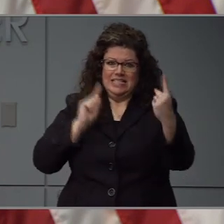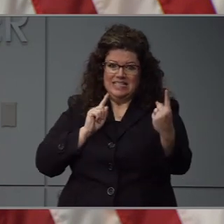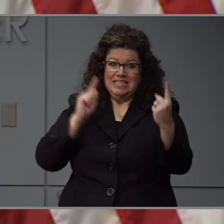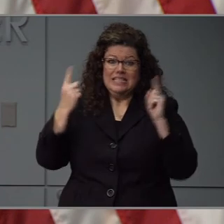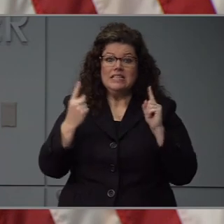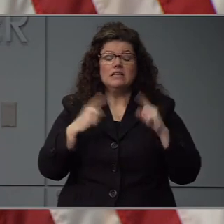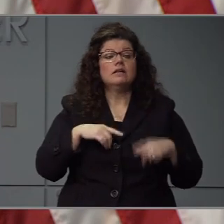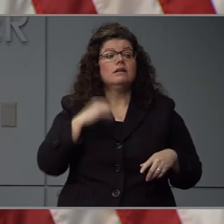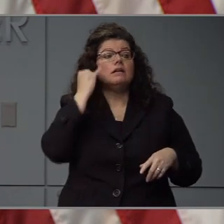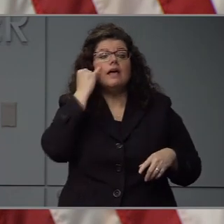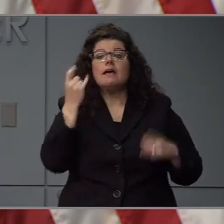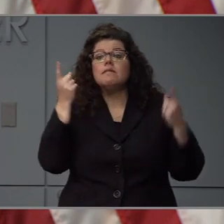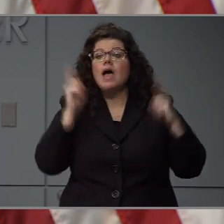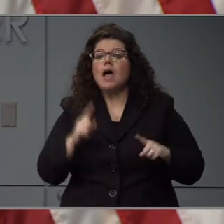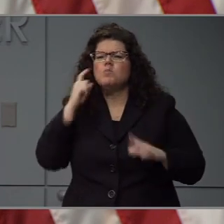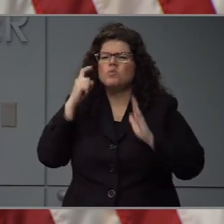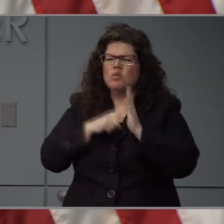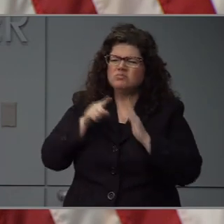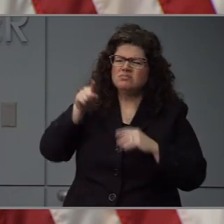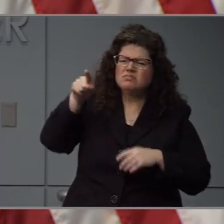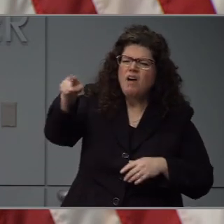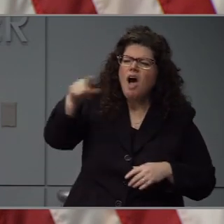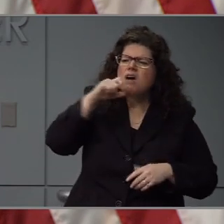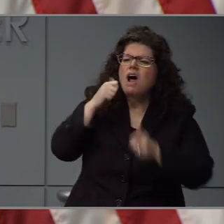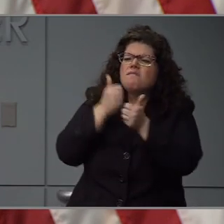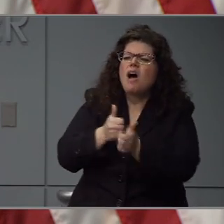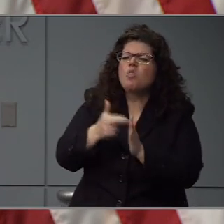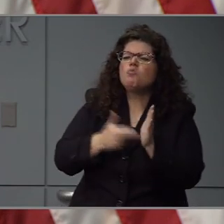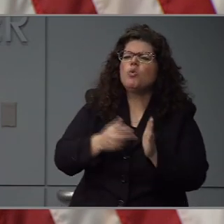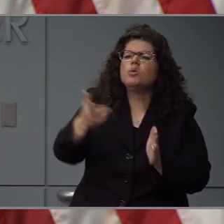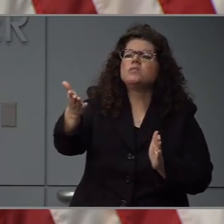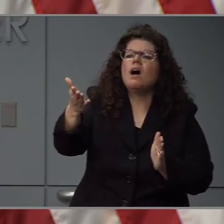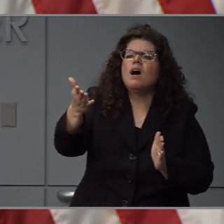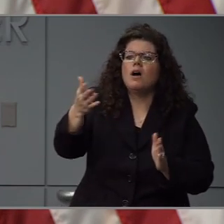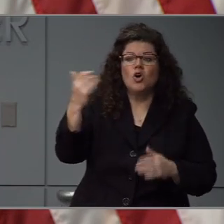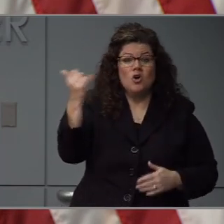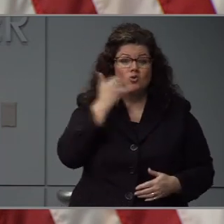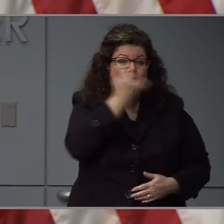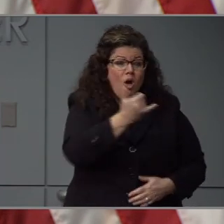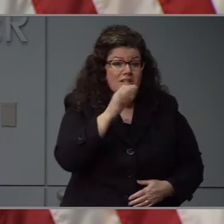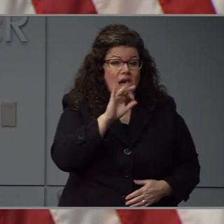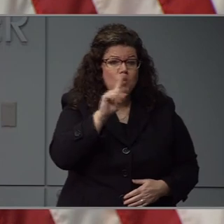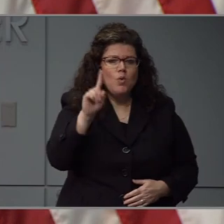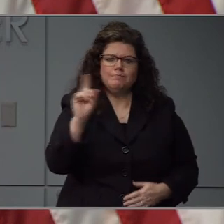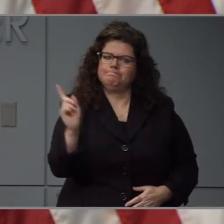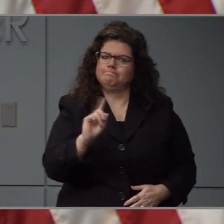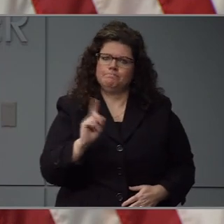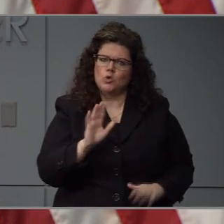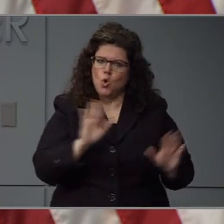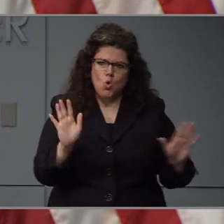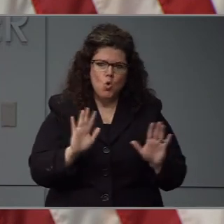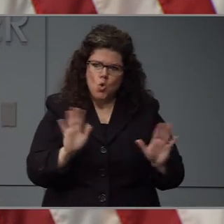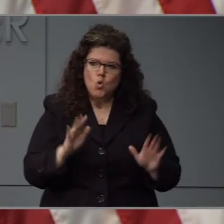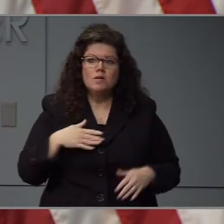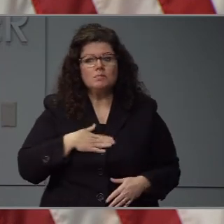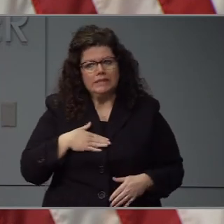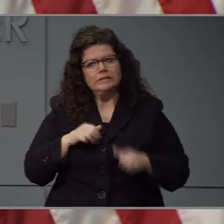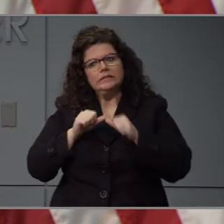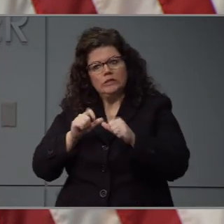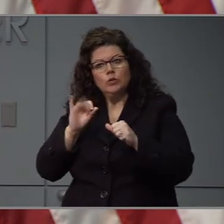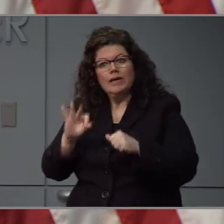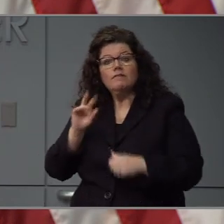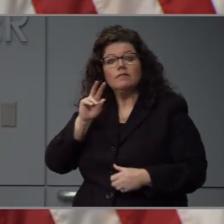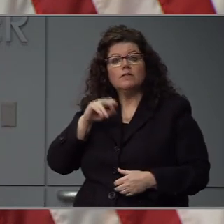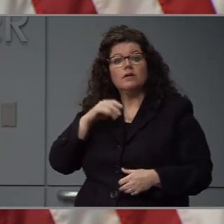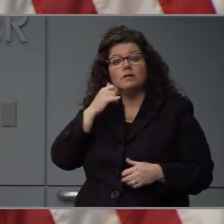who you don't think are following the rules. Call centers at the state and local levels, including 2-1-1 and 9-1-1, are